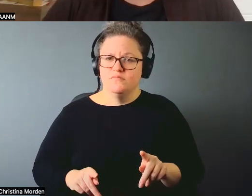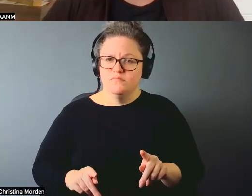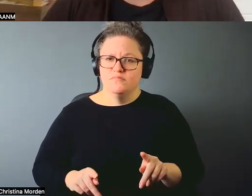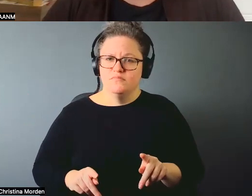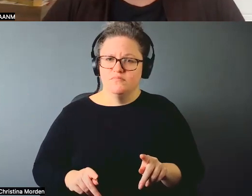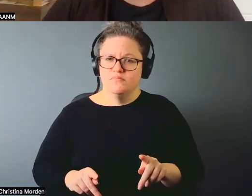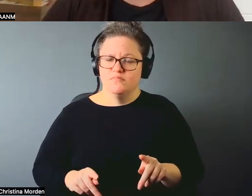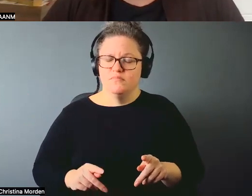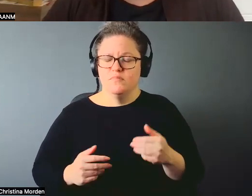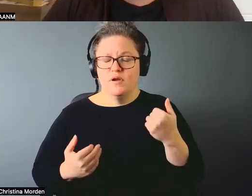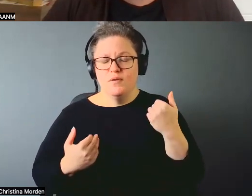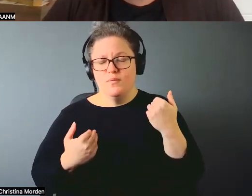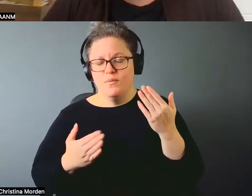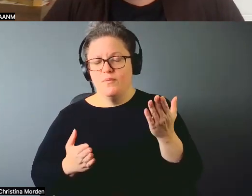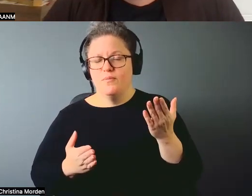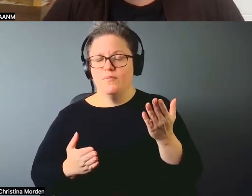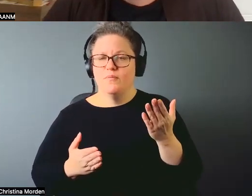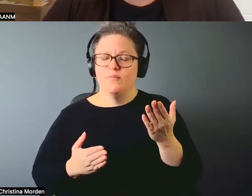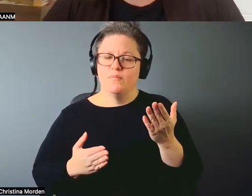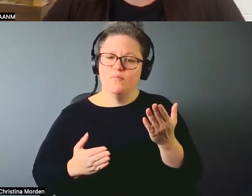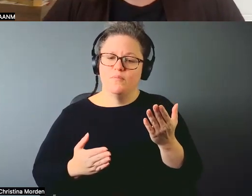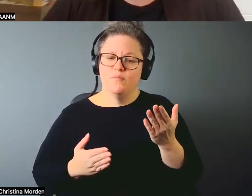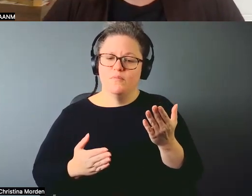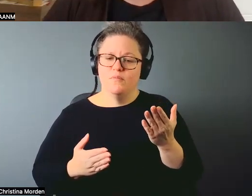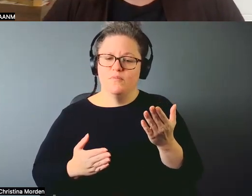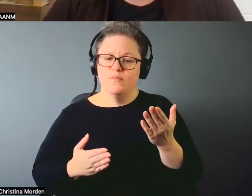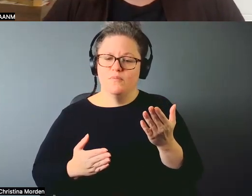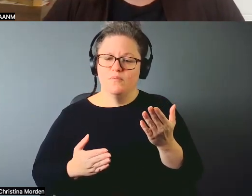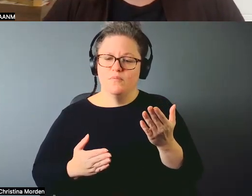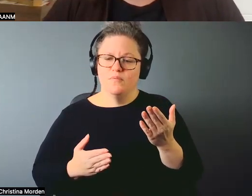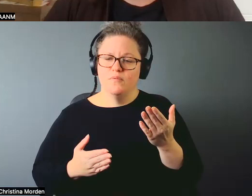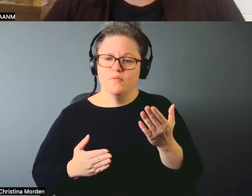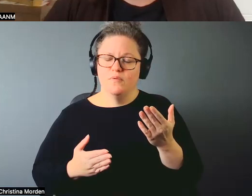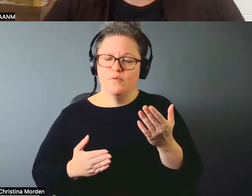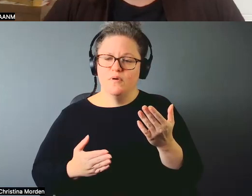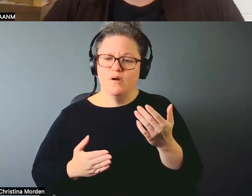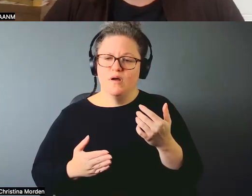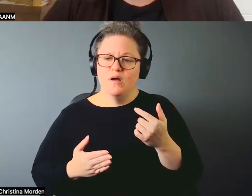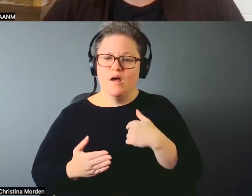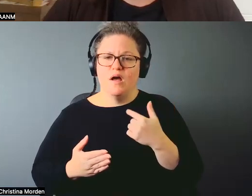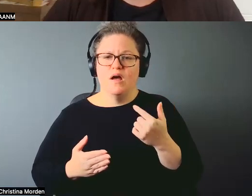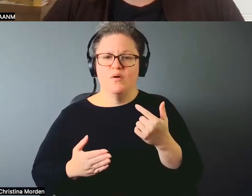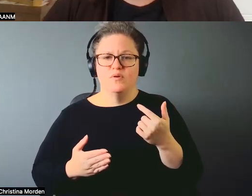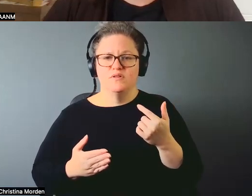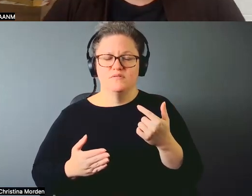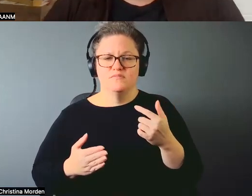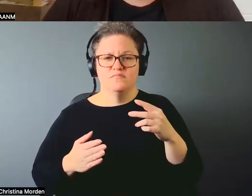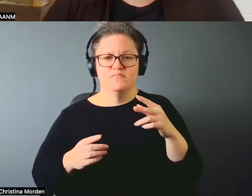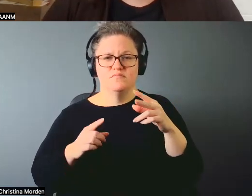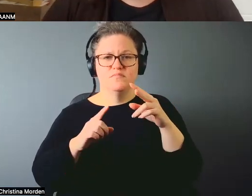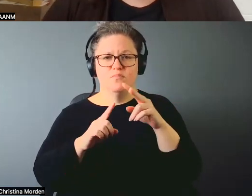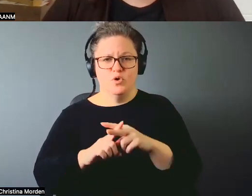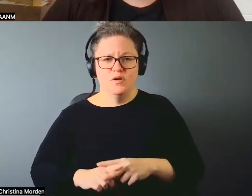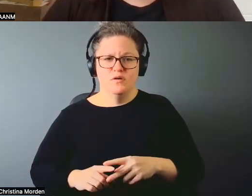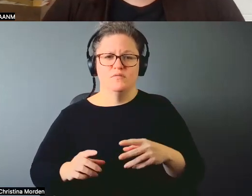I don't know, I think because I was I was facilitating a lot of gatherings with women throughout the world for